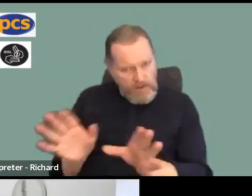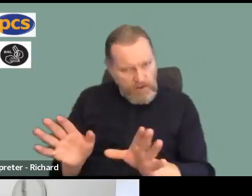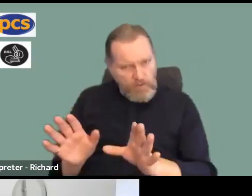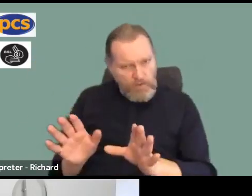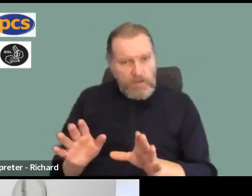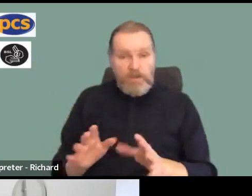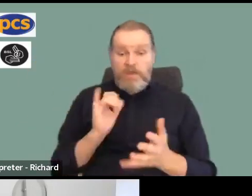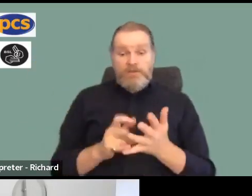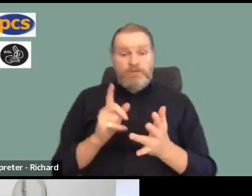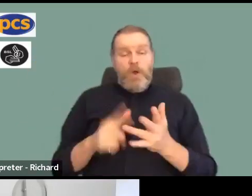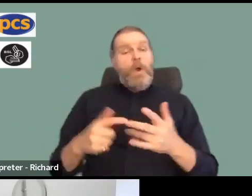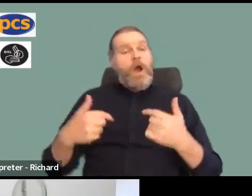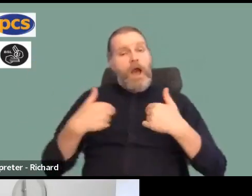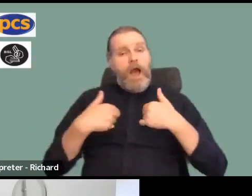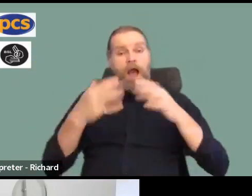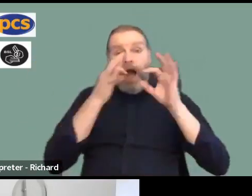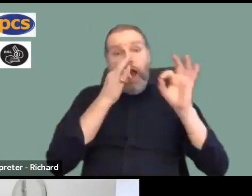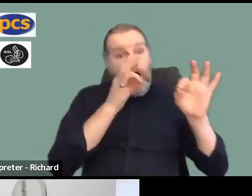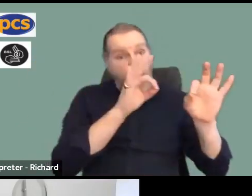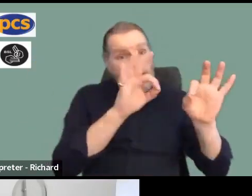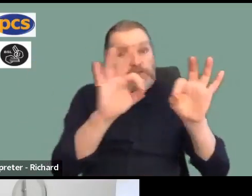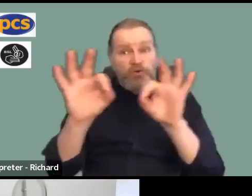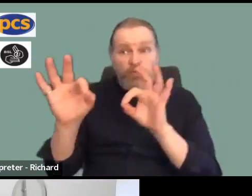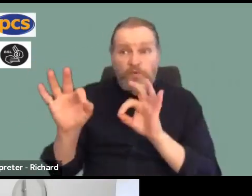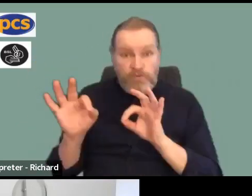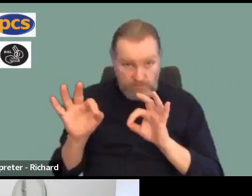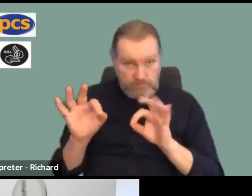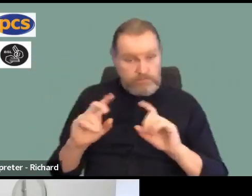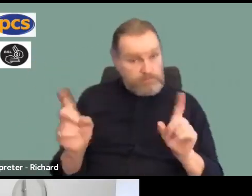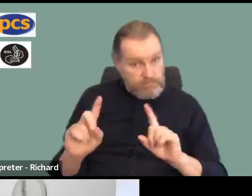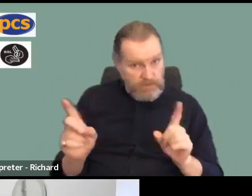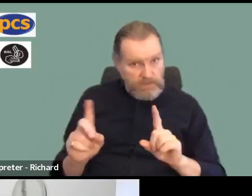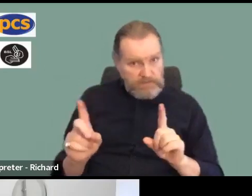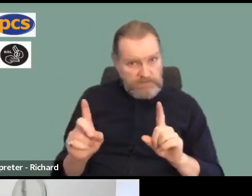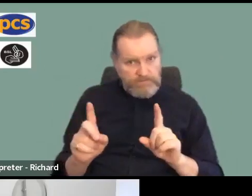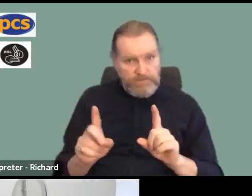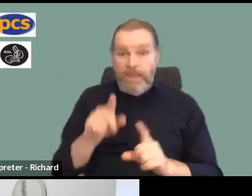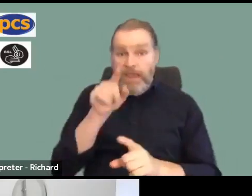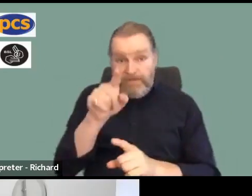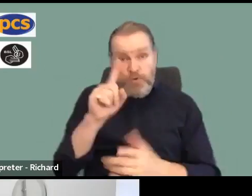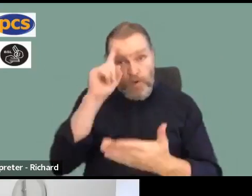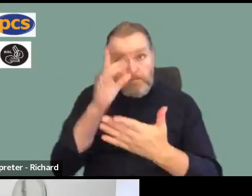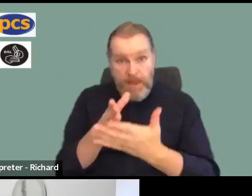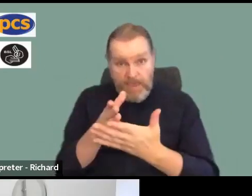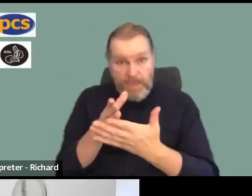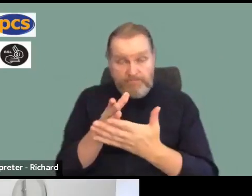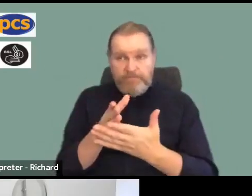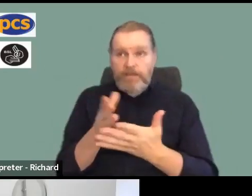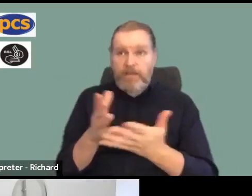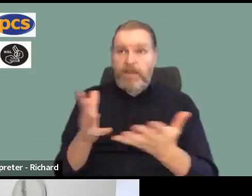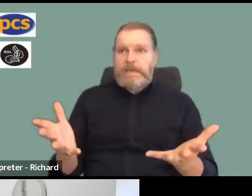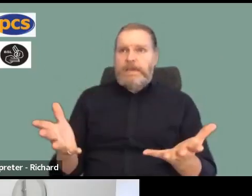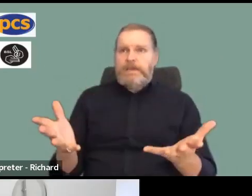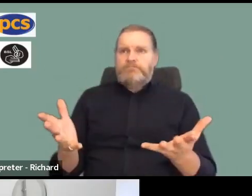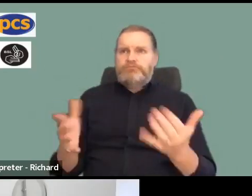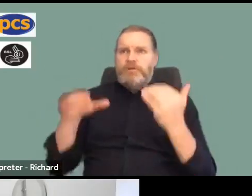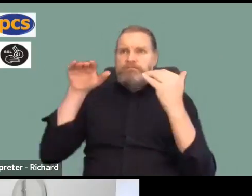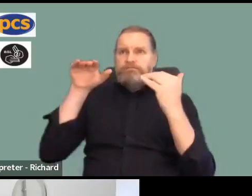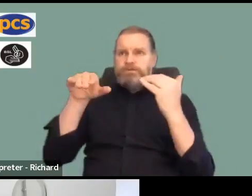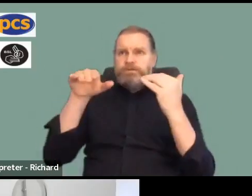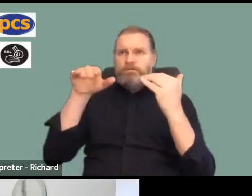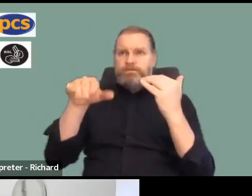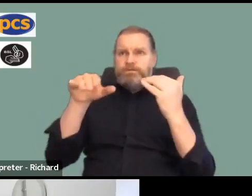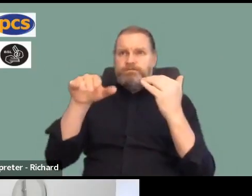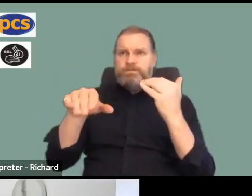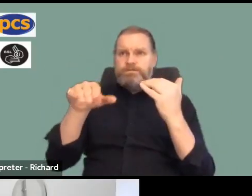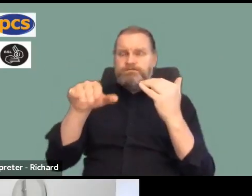my appeal on behalf of the National Executive Committee is if you believe you cannot afford to be treated this way, If you